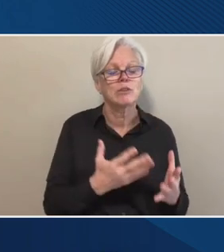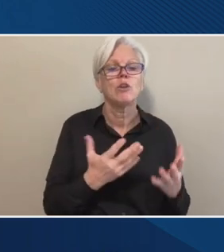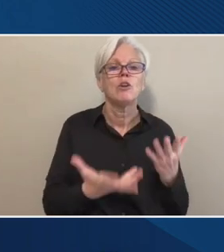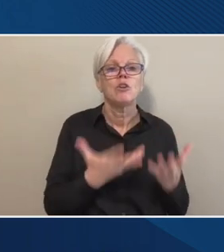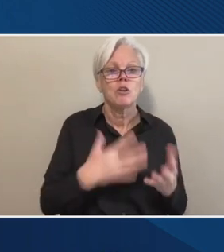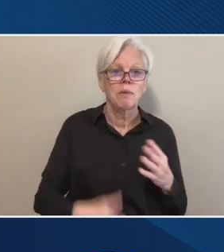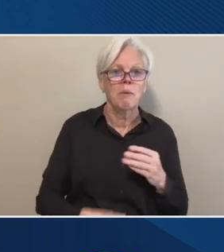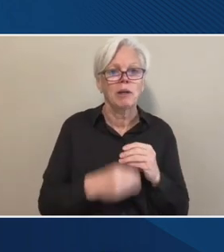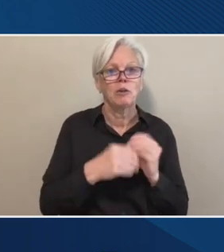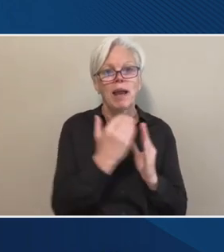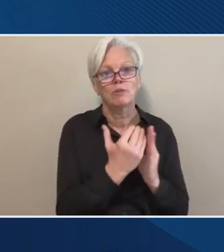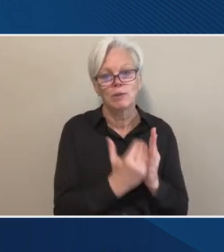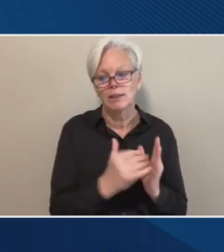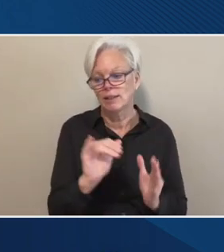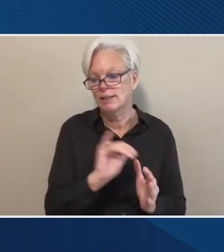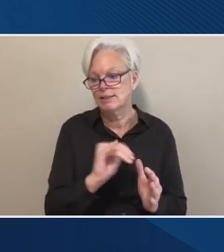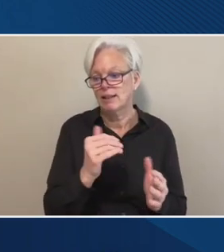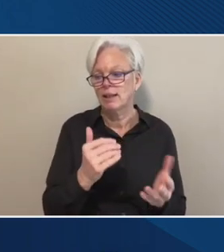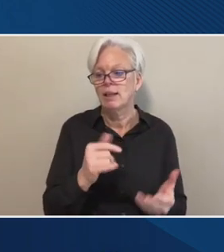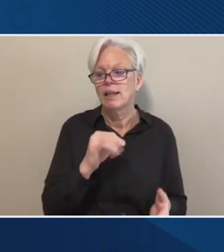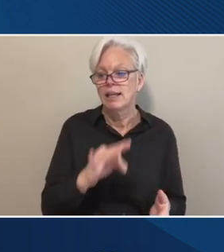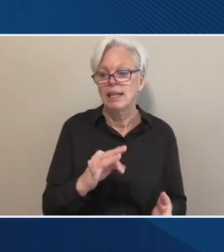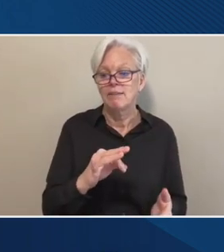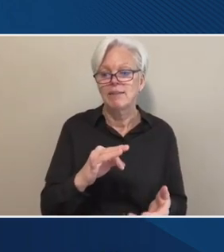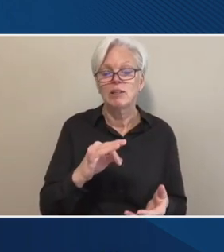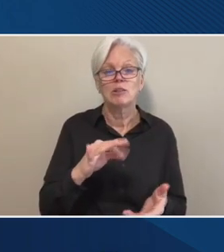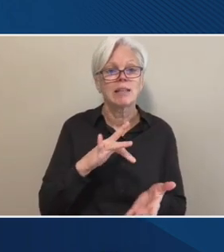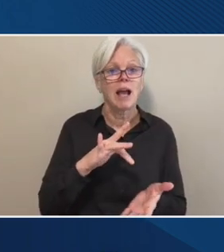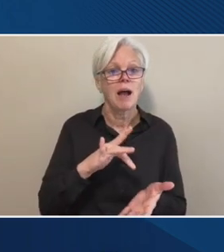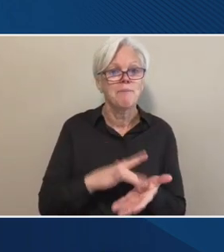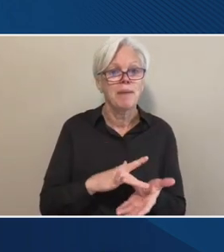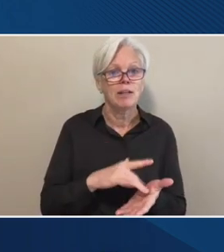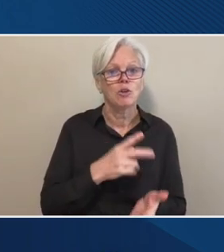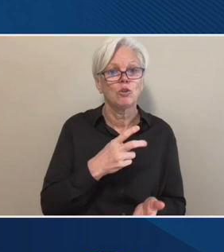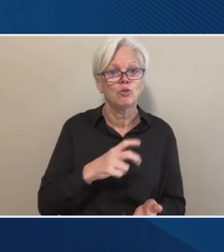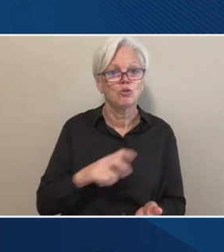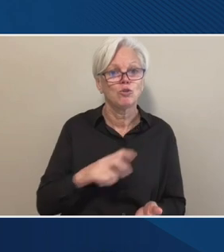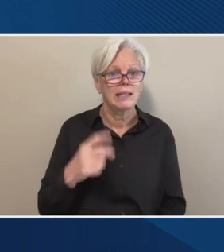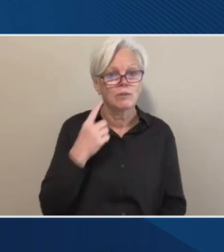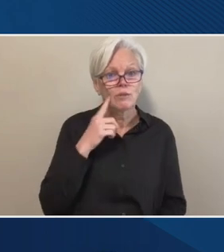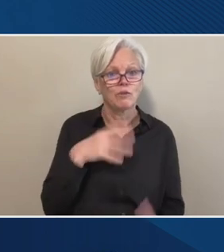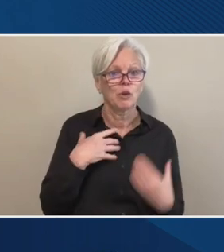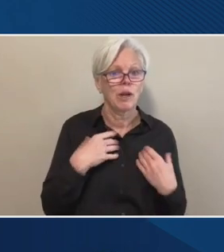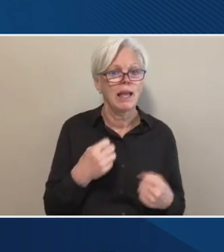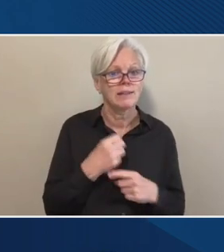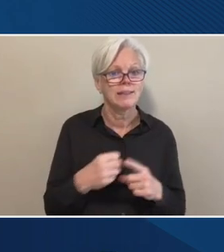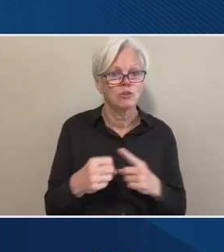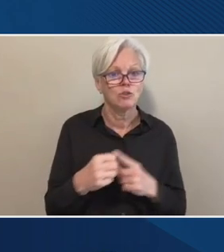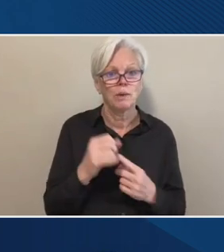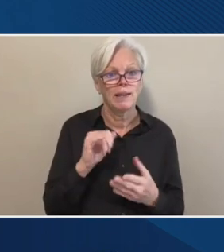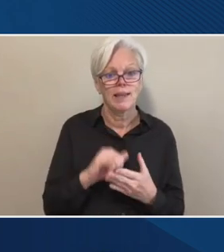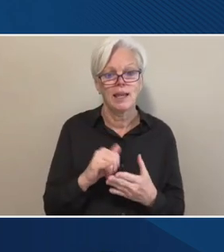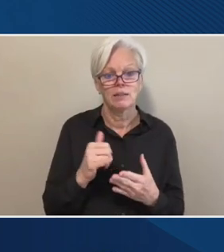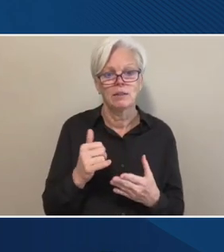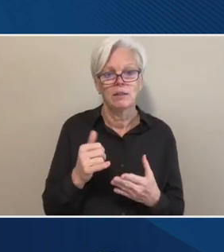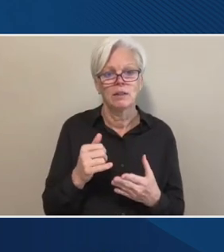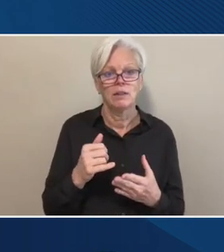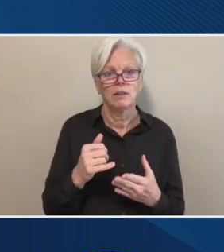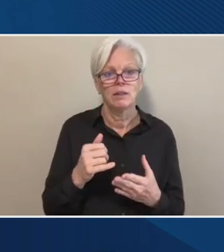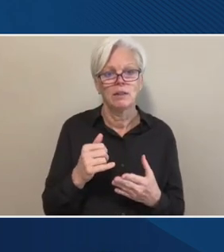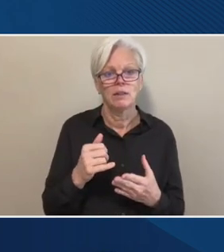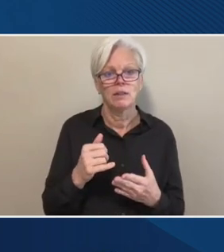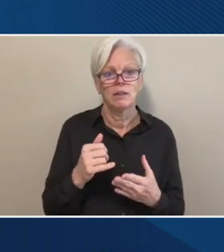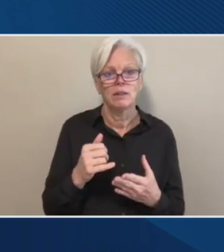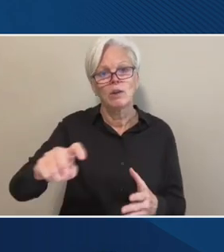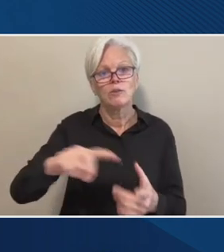the list, including, um, if there's a medical transfer for a medical situation where the, the prisoner is transferred